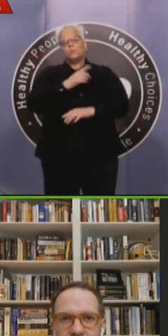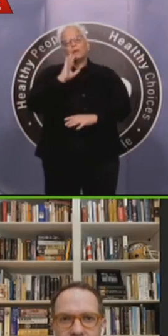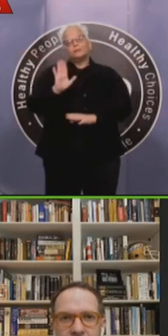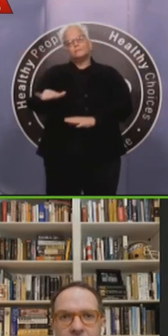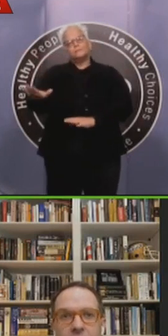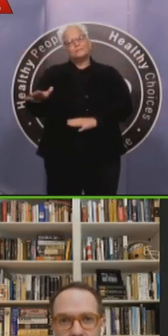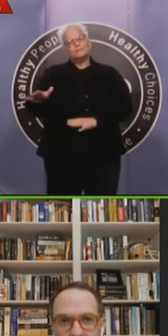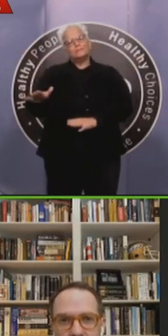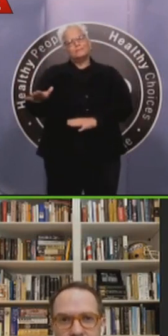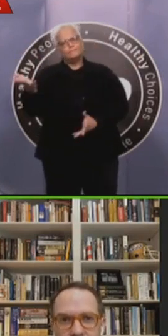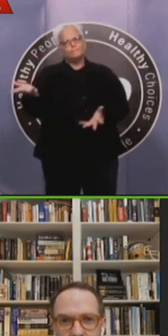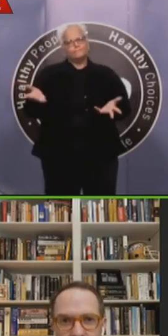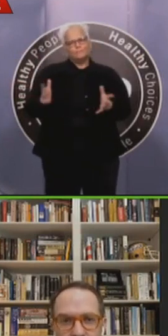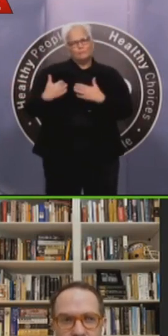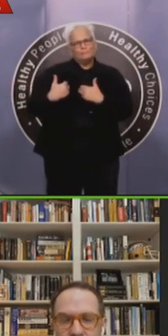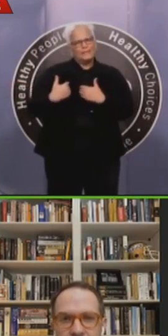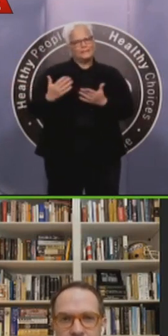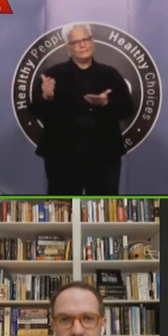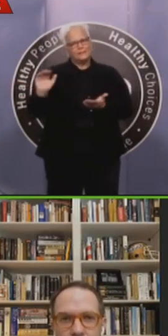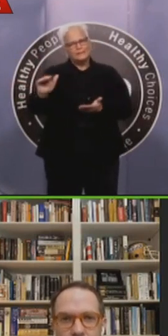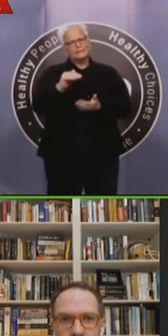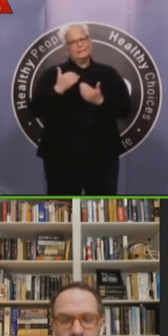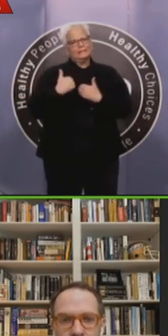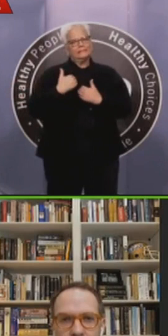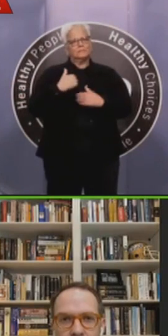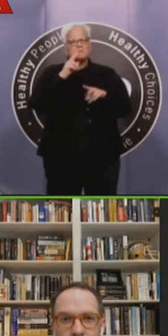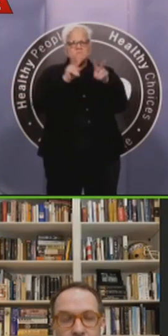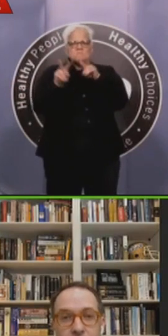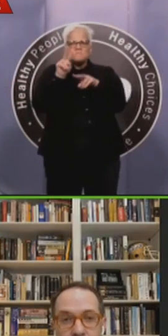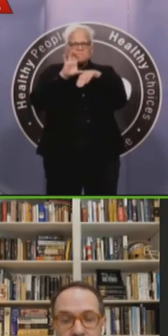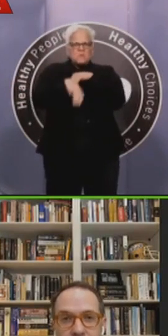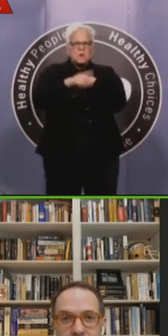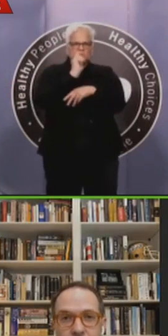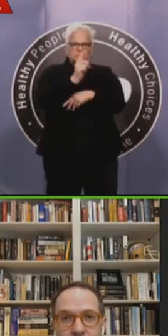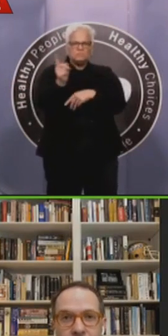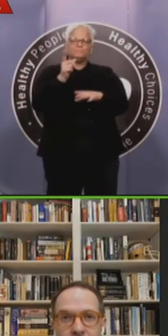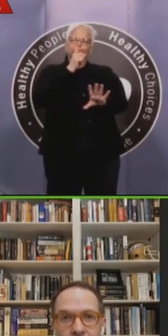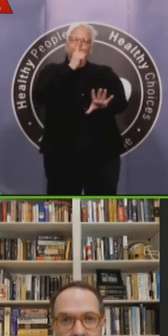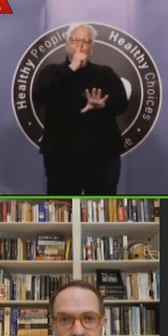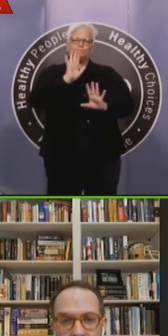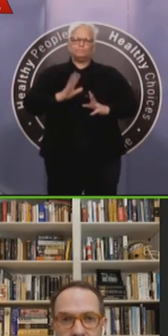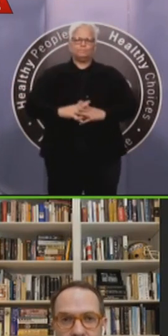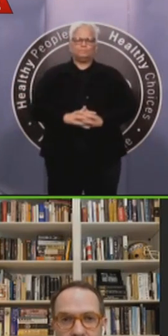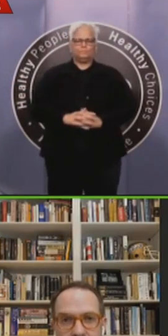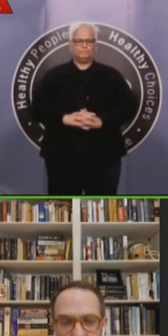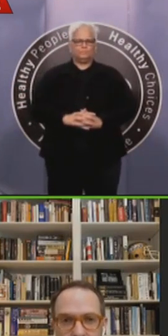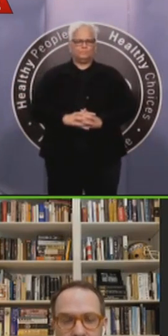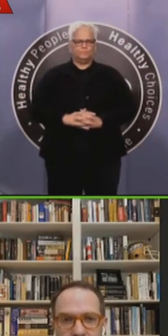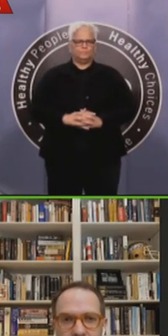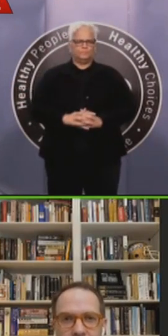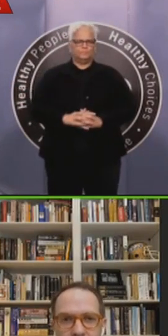there are enough high risk issues that continue to go on in our community, which the Tulsa police department has been